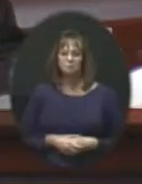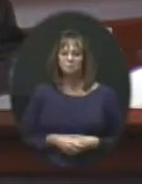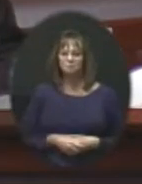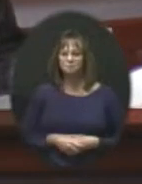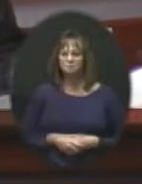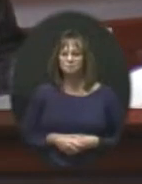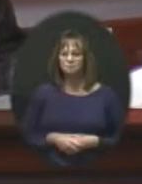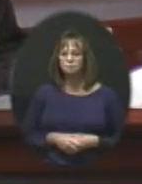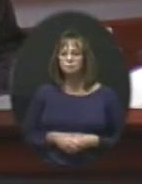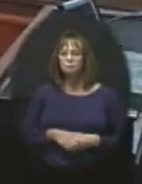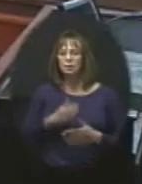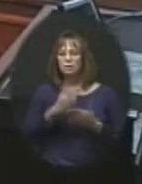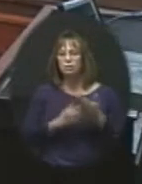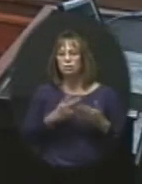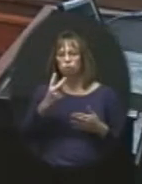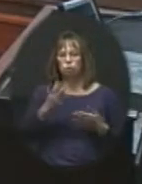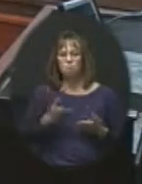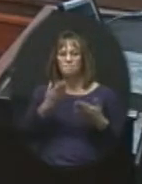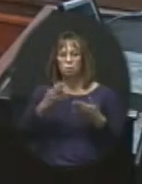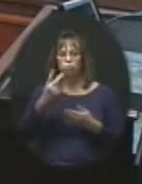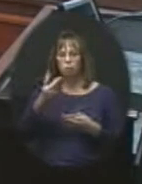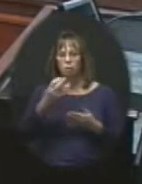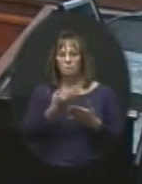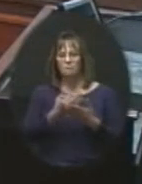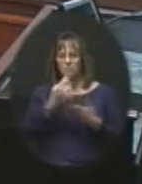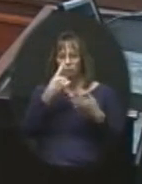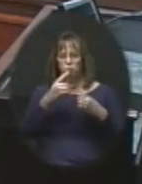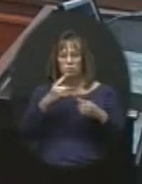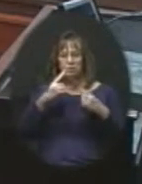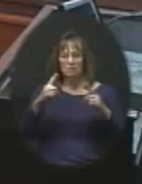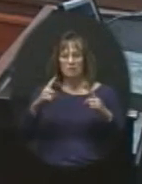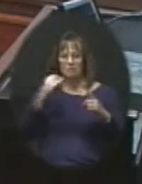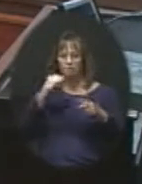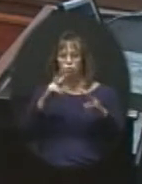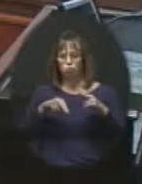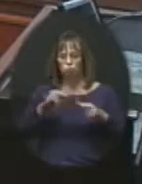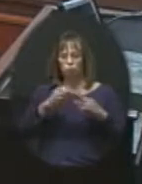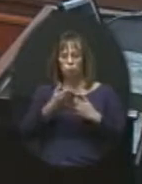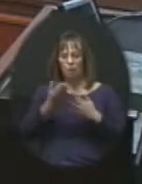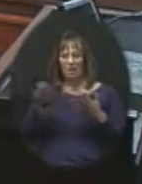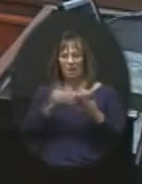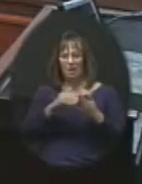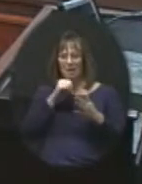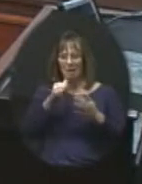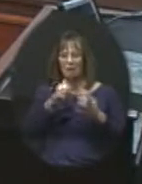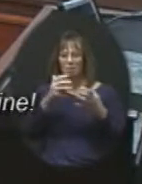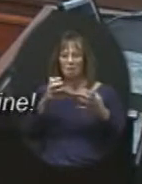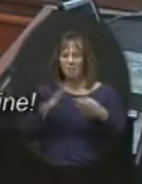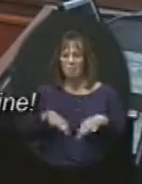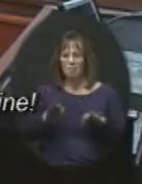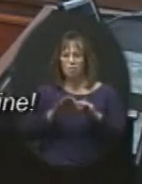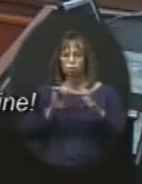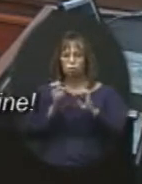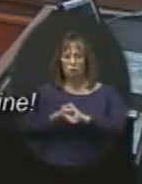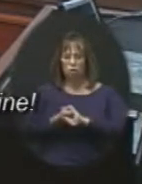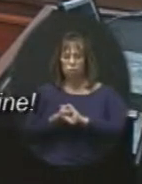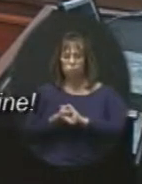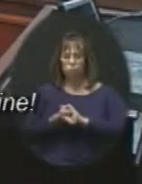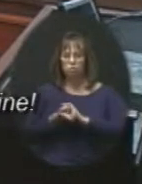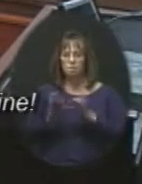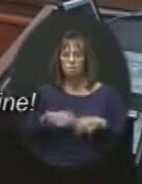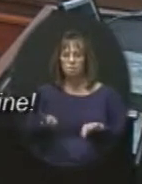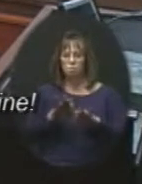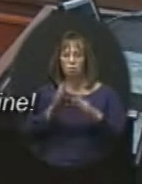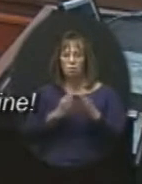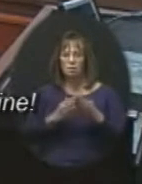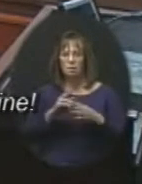right. Section two, motion two, finance for success. If you kind of look down through here, again, not a lot of major changes. A big part of this